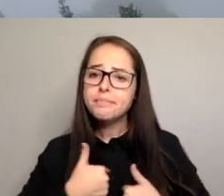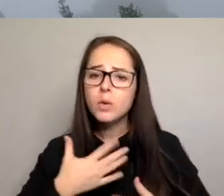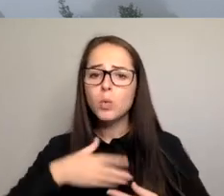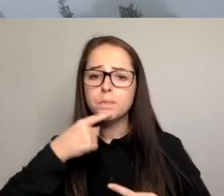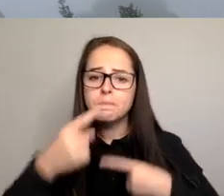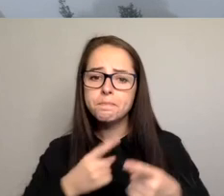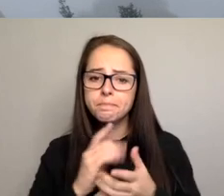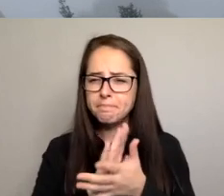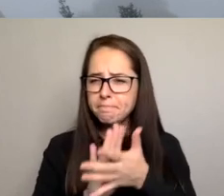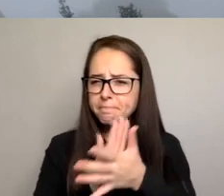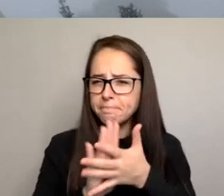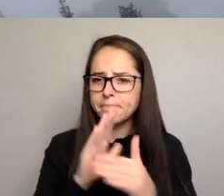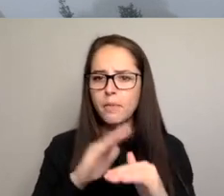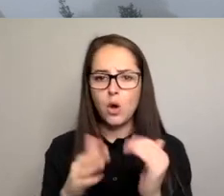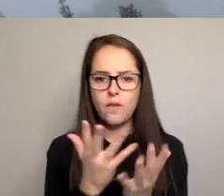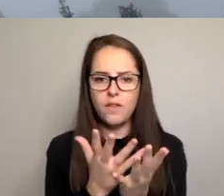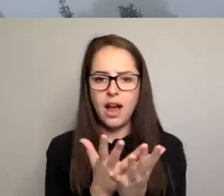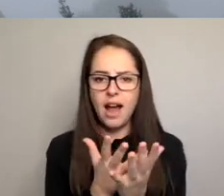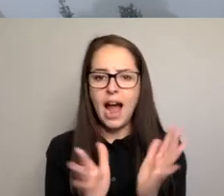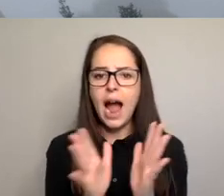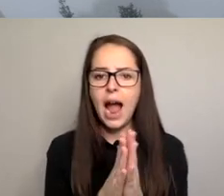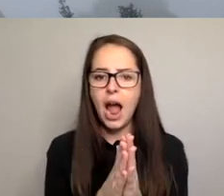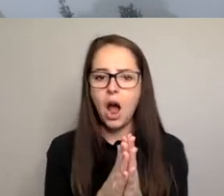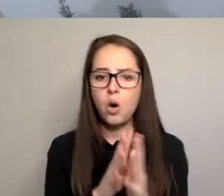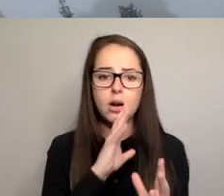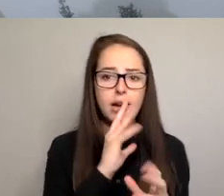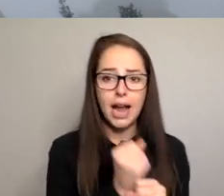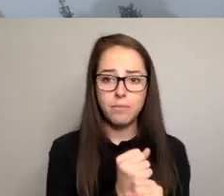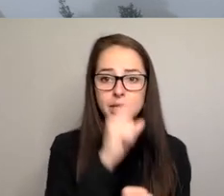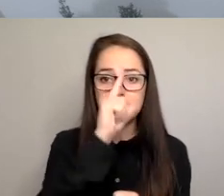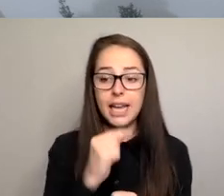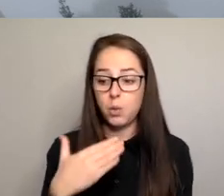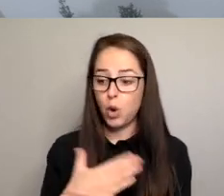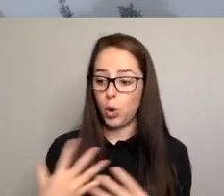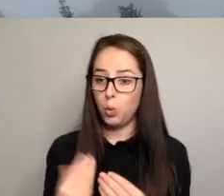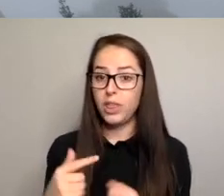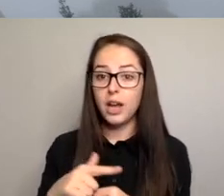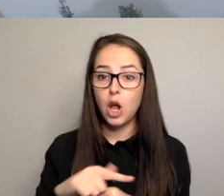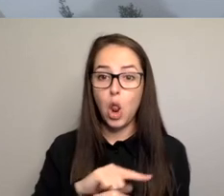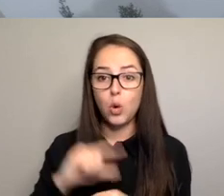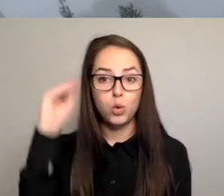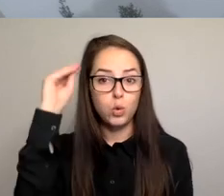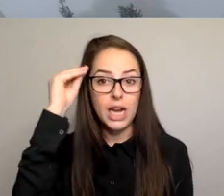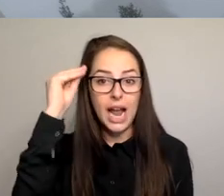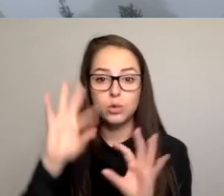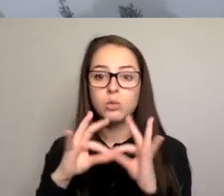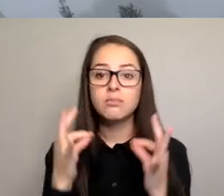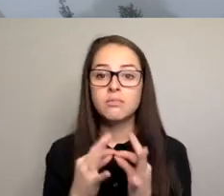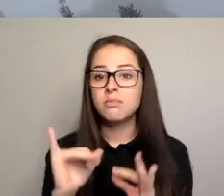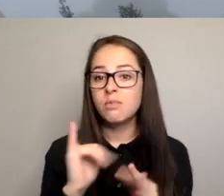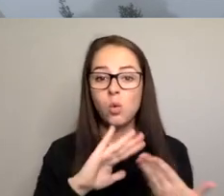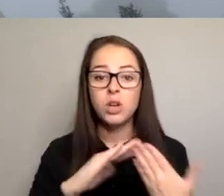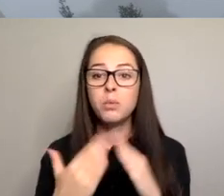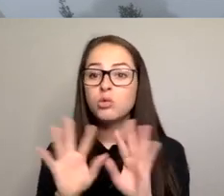terms of councils being able to work with the local community organizations, particularly or community organizations